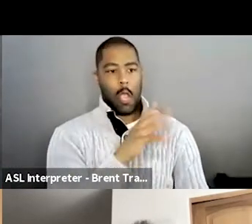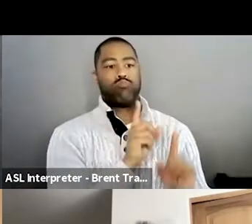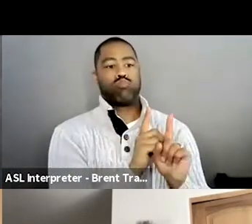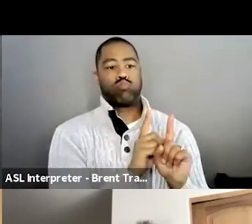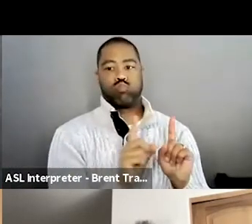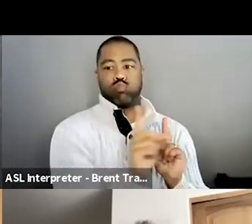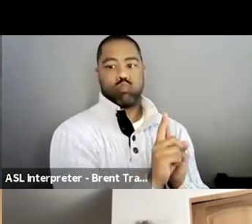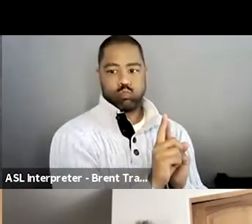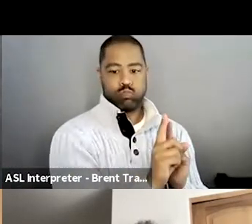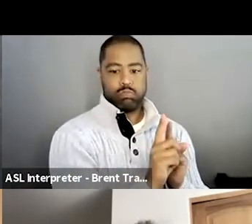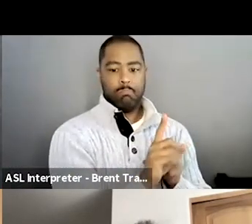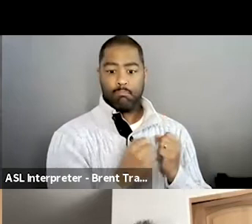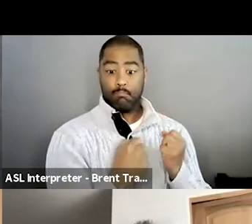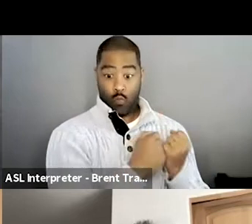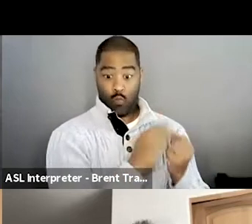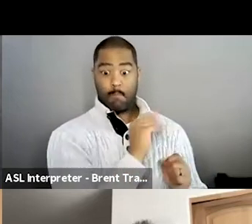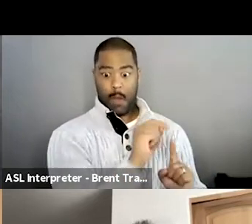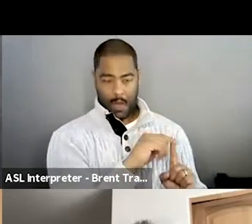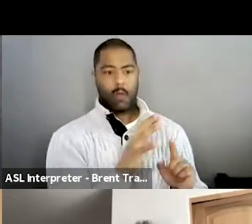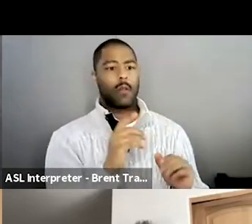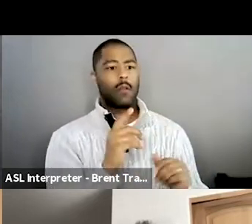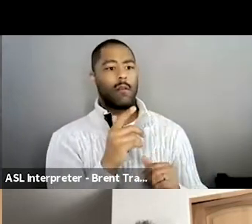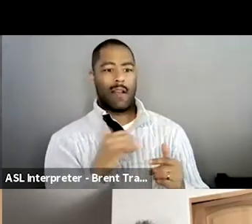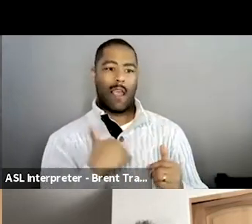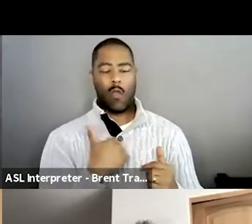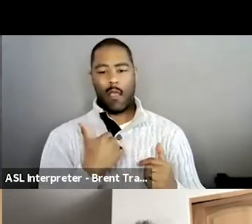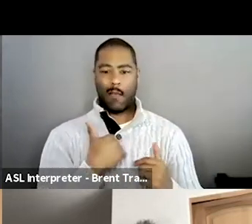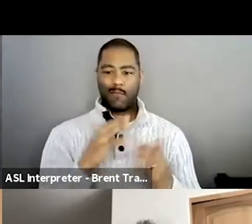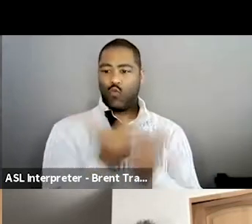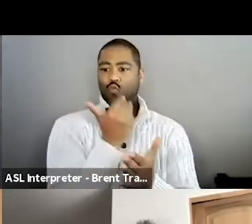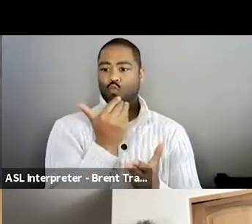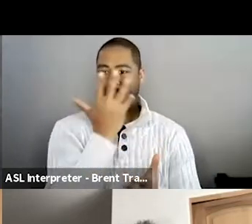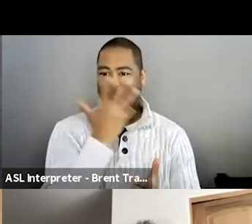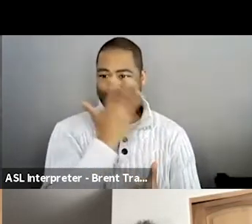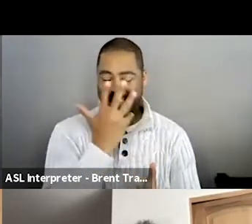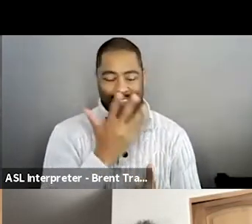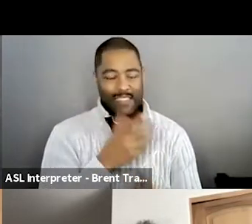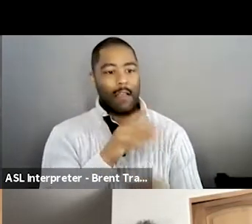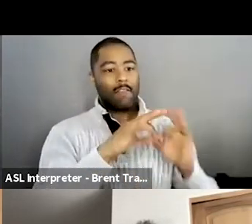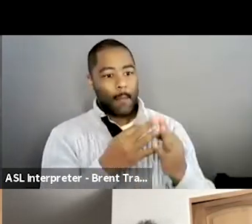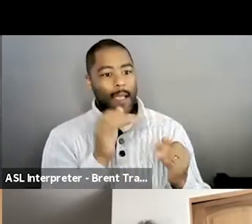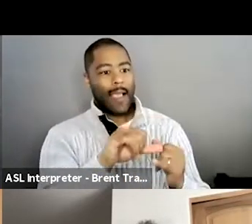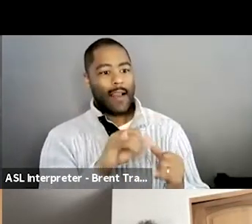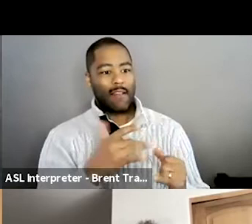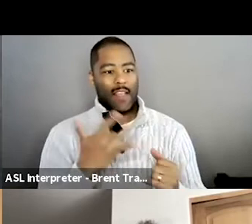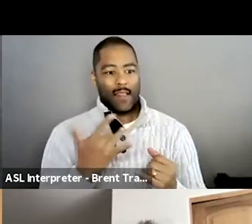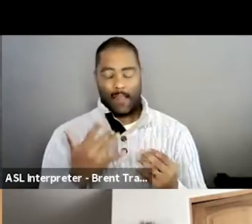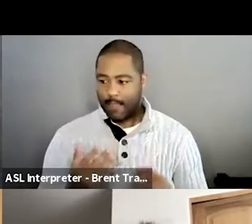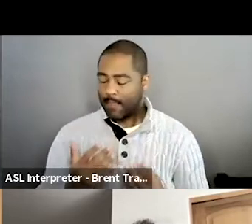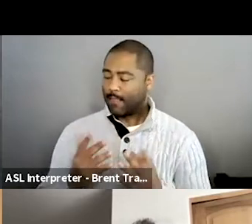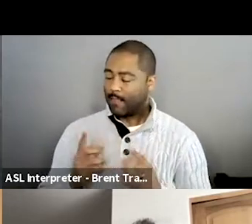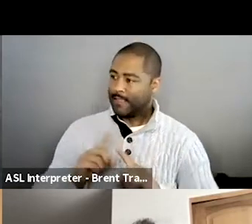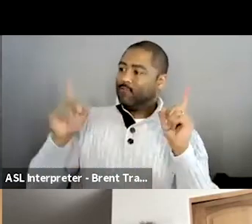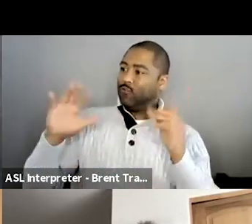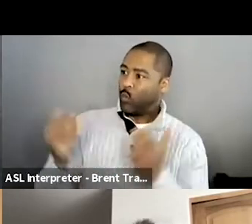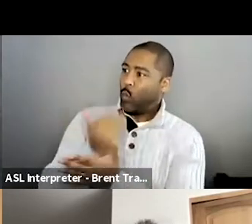them someone new to sort of figure out and see, see who I was. And they could ask me, when's it coming? When's it coming? And I could give them